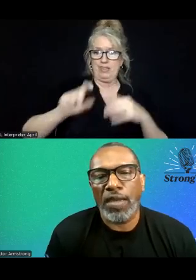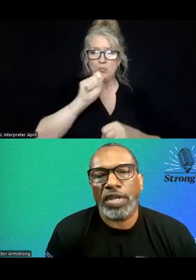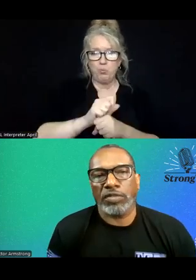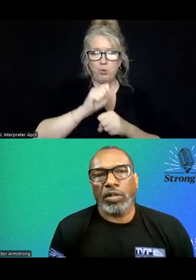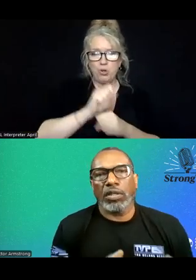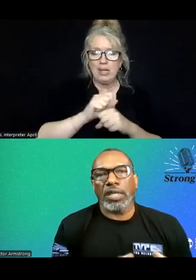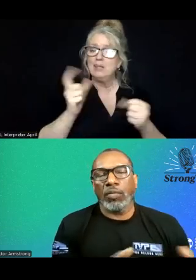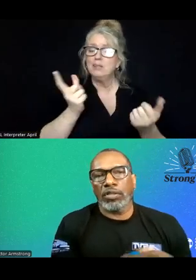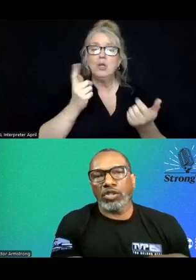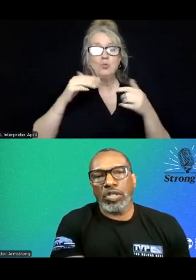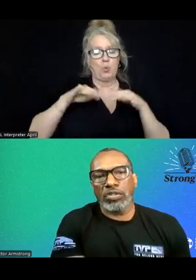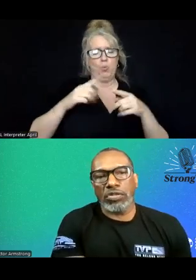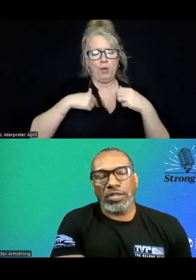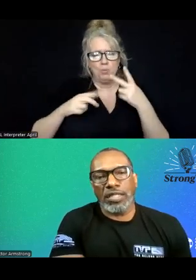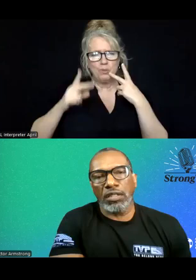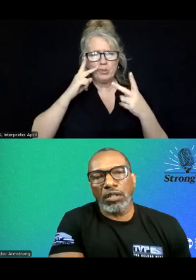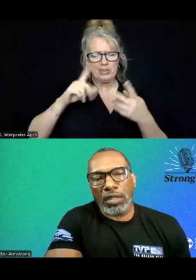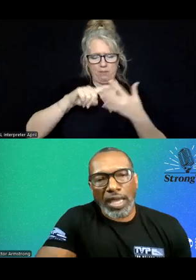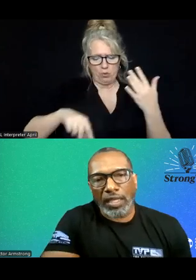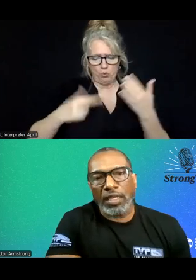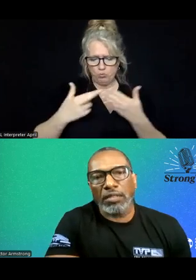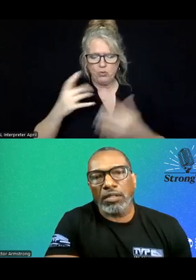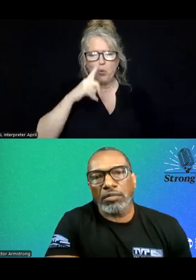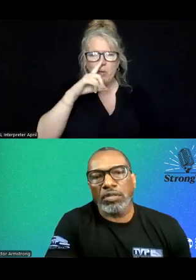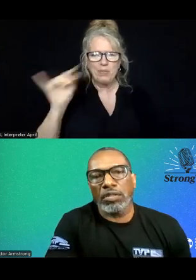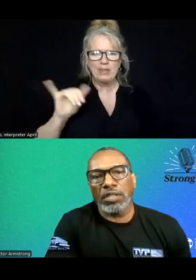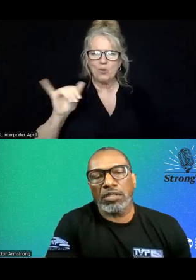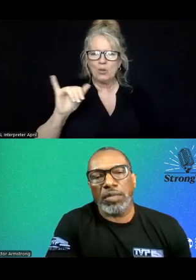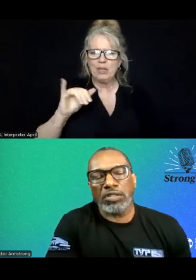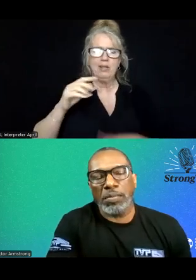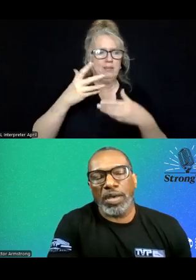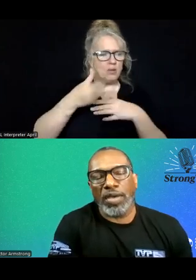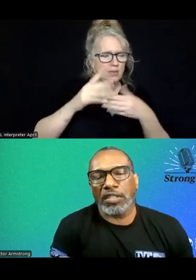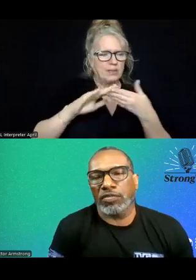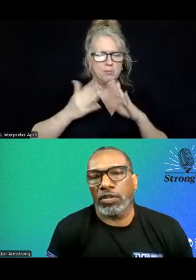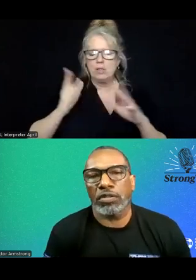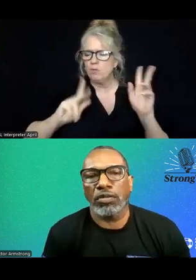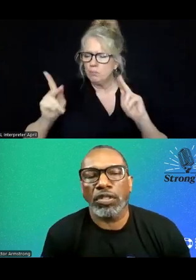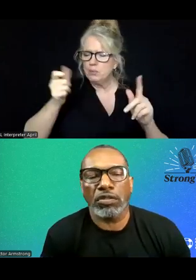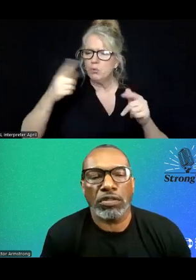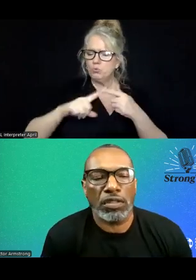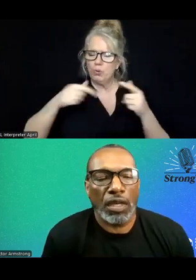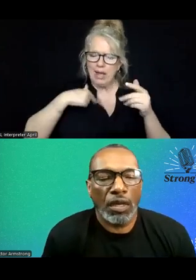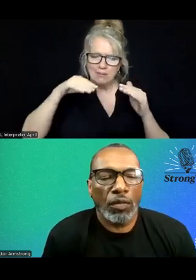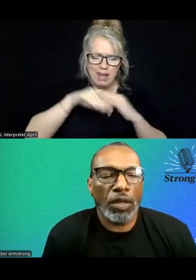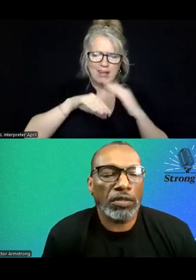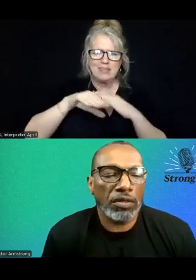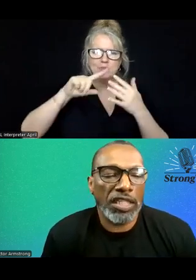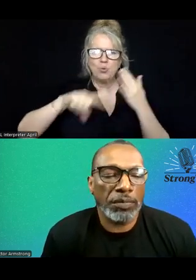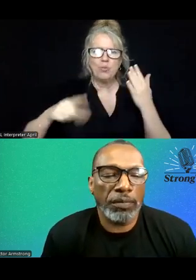that even as we're looking at what those resources need to look like in communities to make sure people have access for those resources,